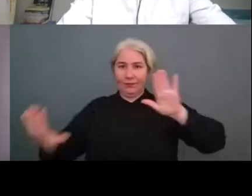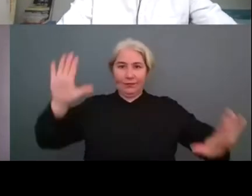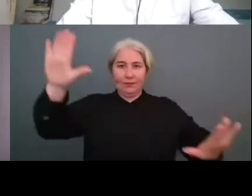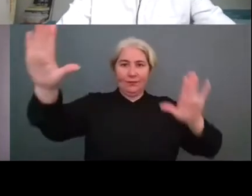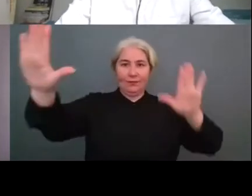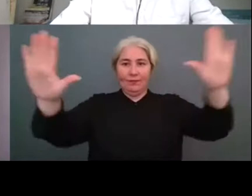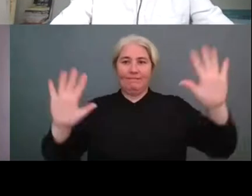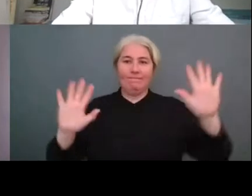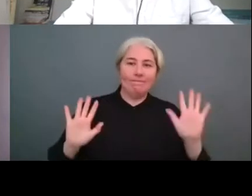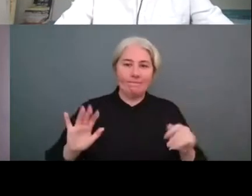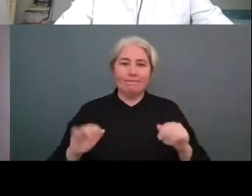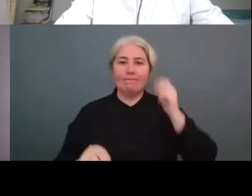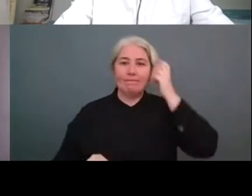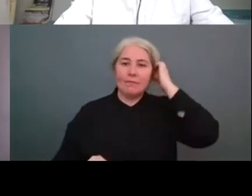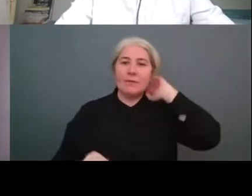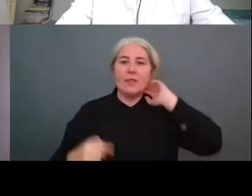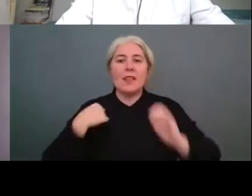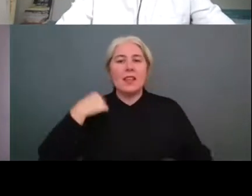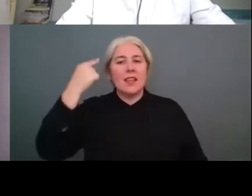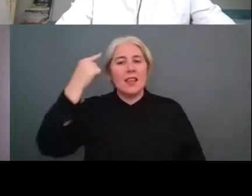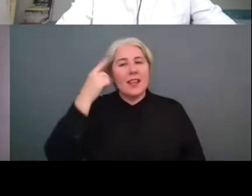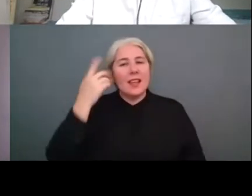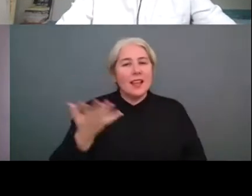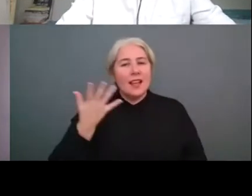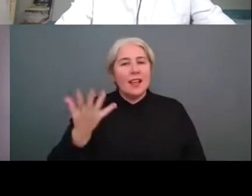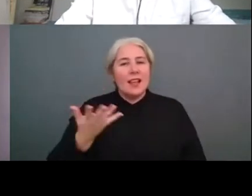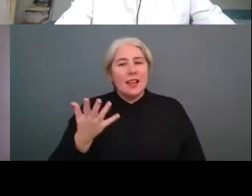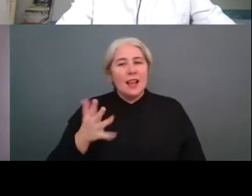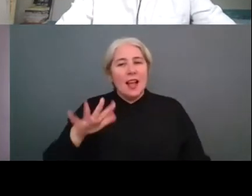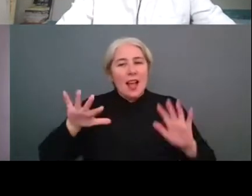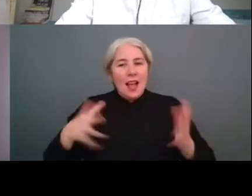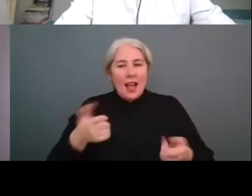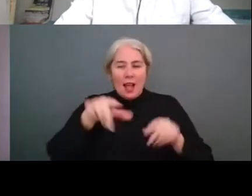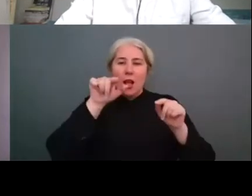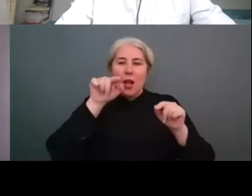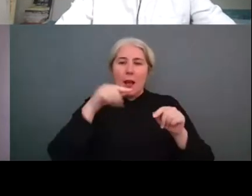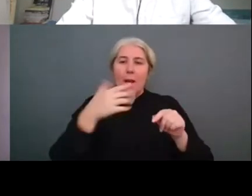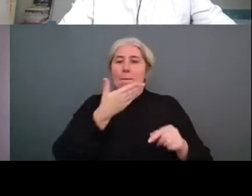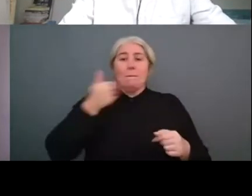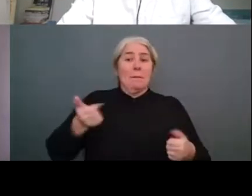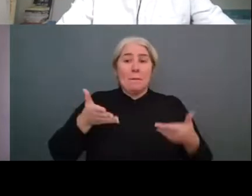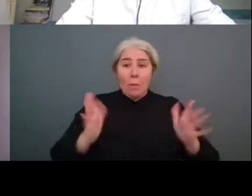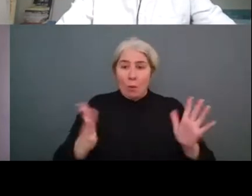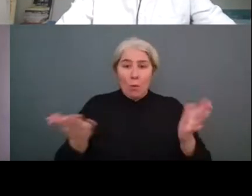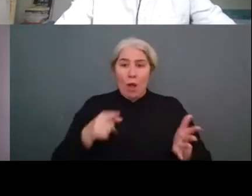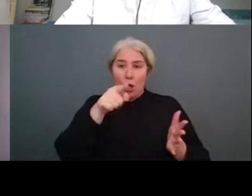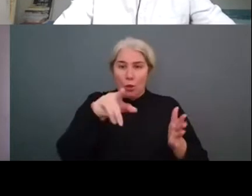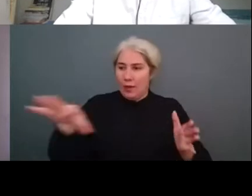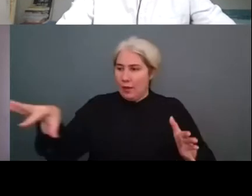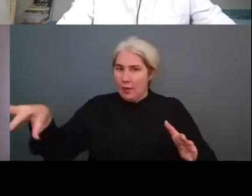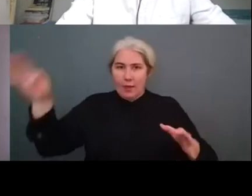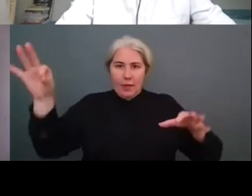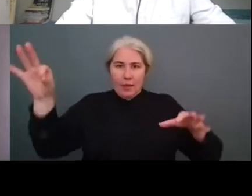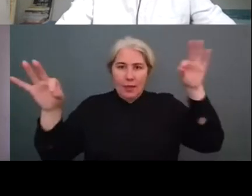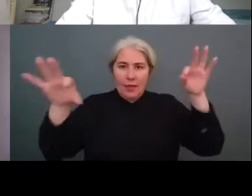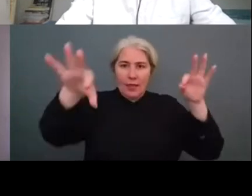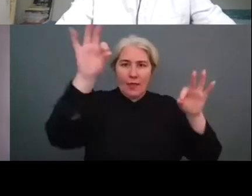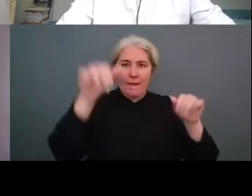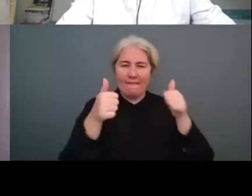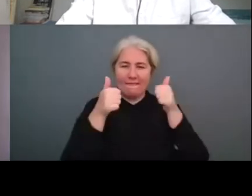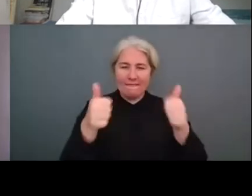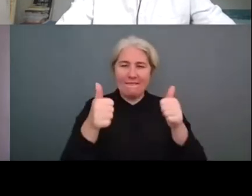using the you know the showing the good examples and i think with the um increased